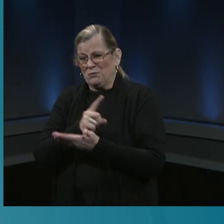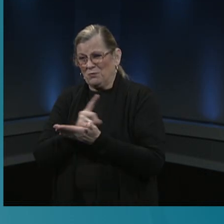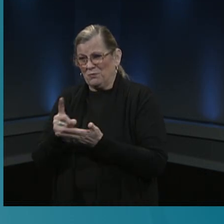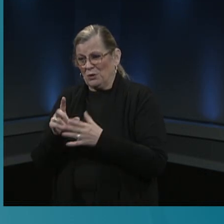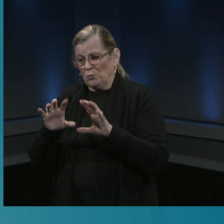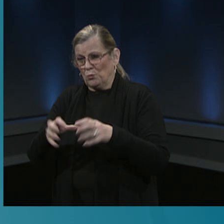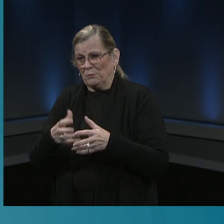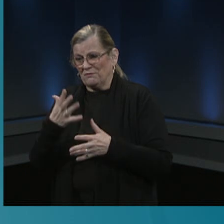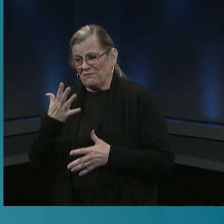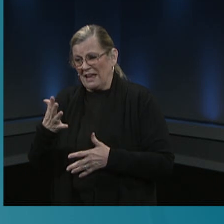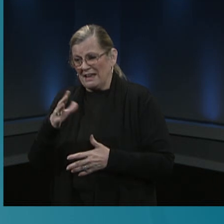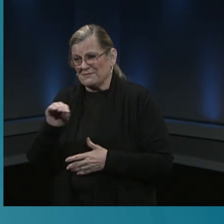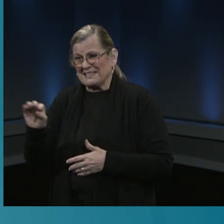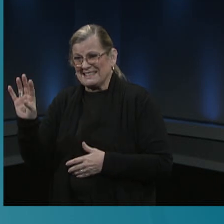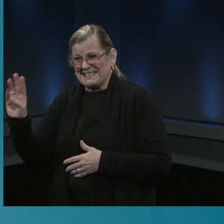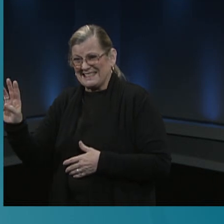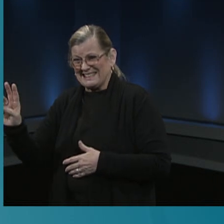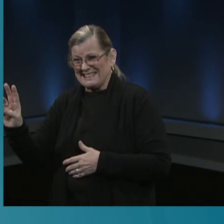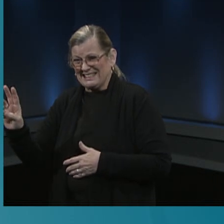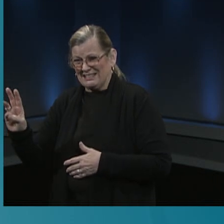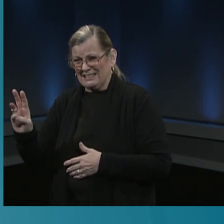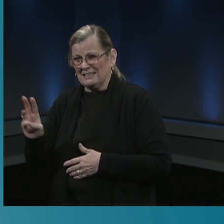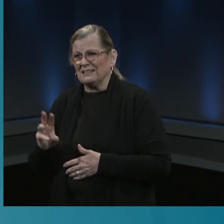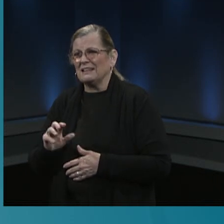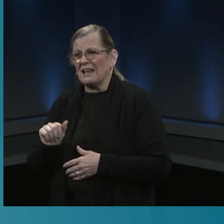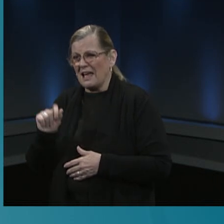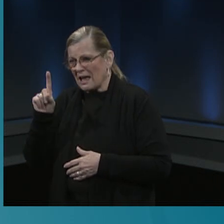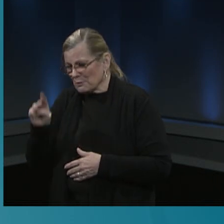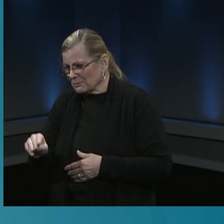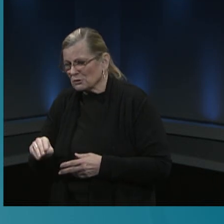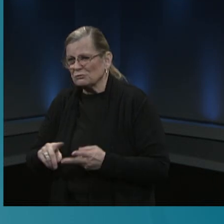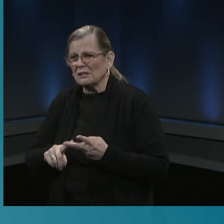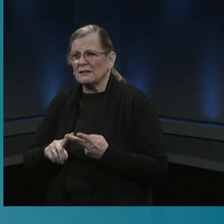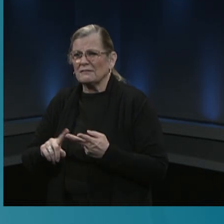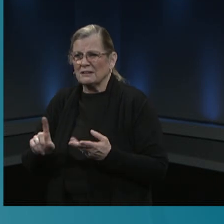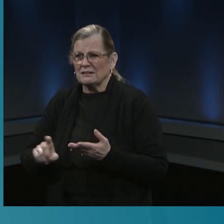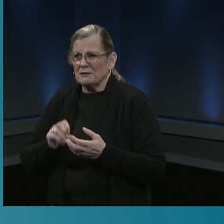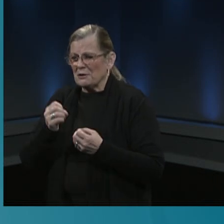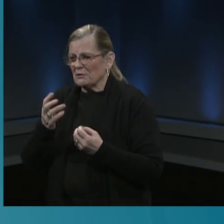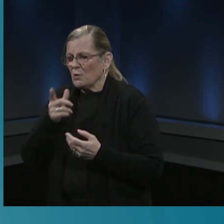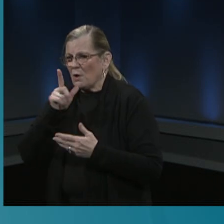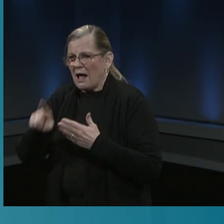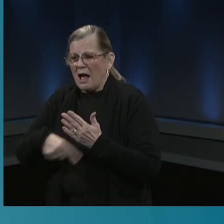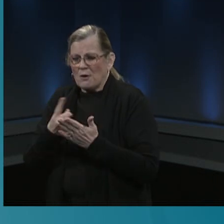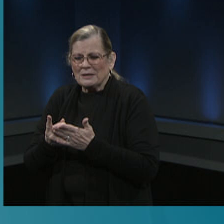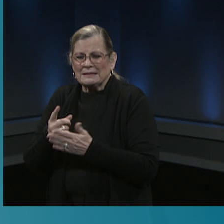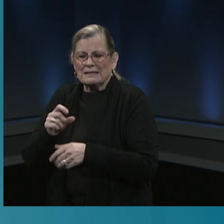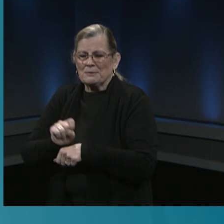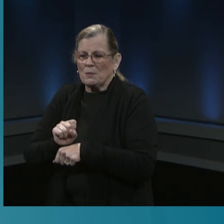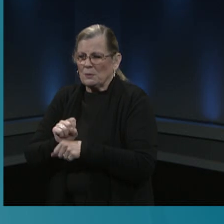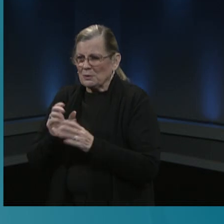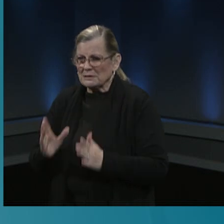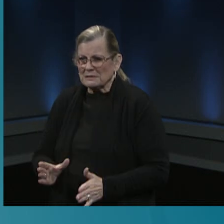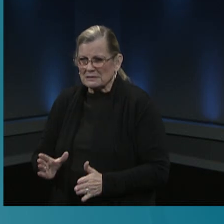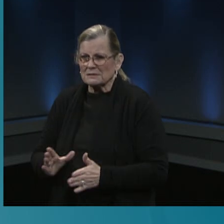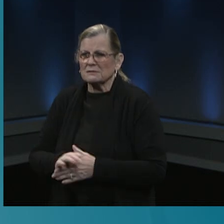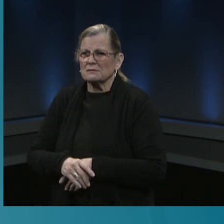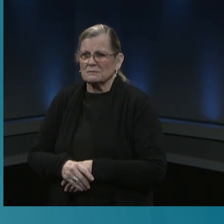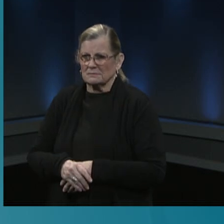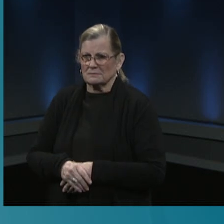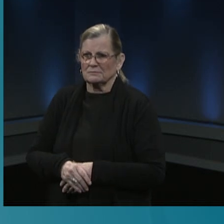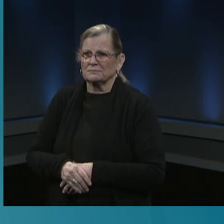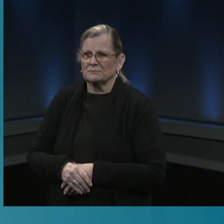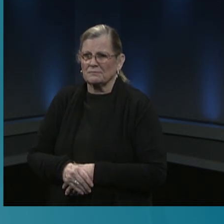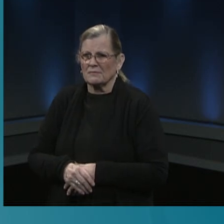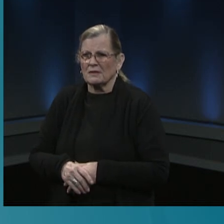that includes administrators teachers classroom and hourly employees for those groups in uh five through six that includes